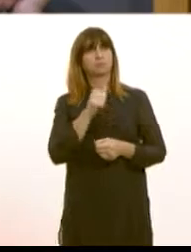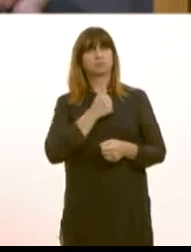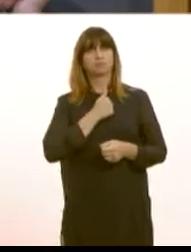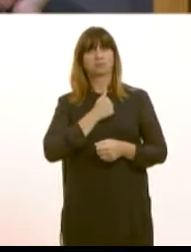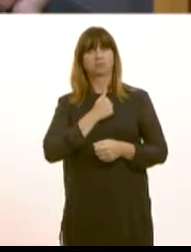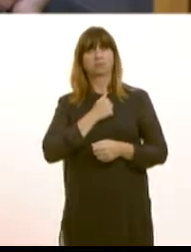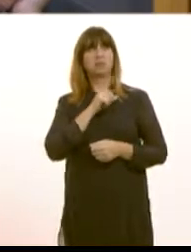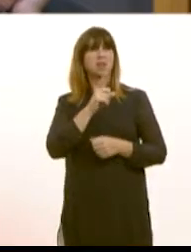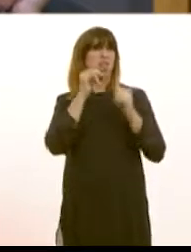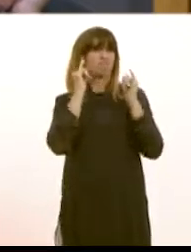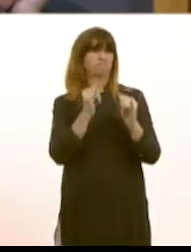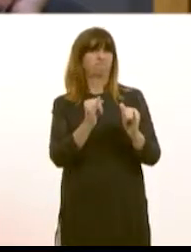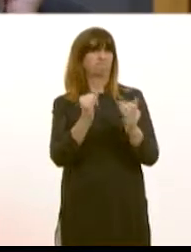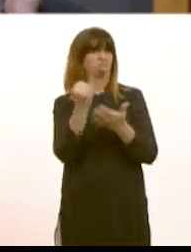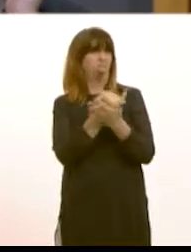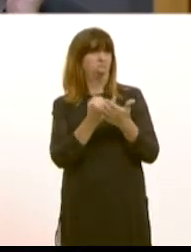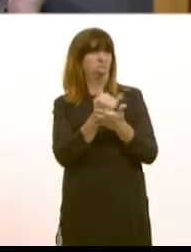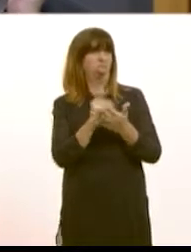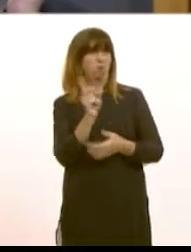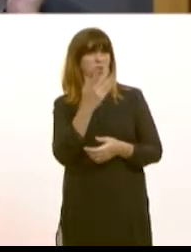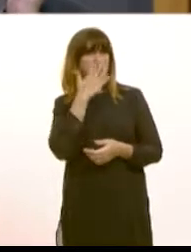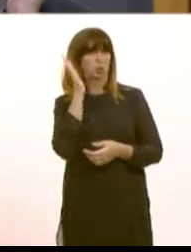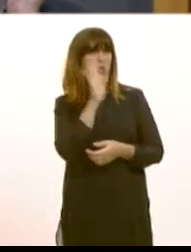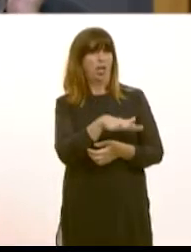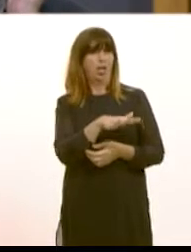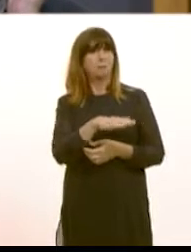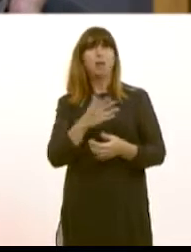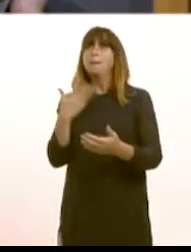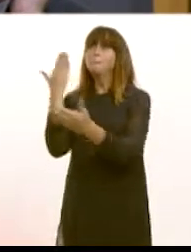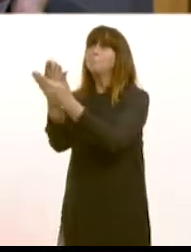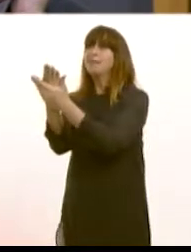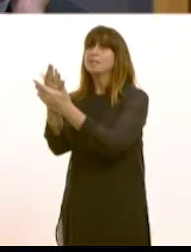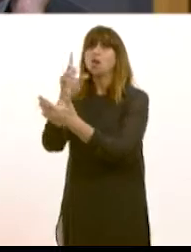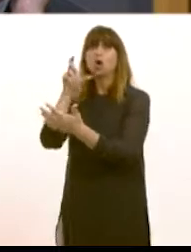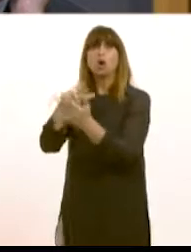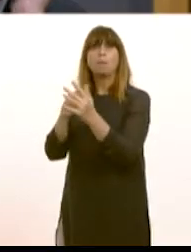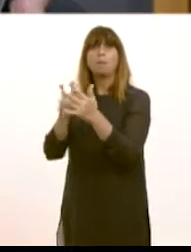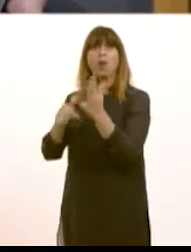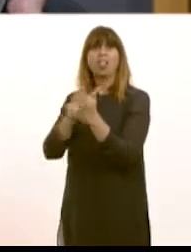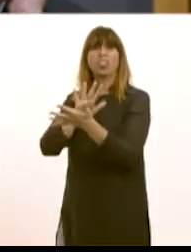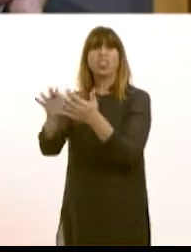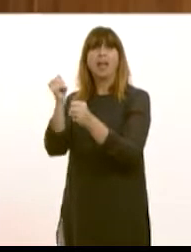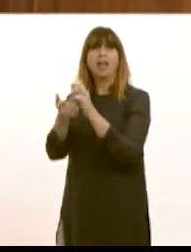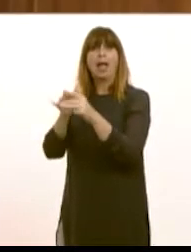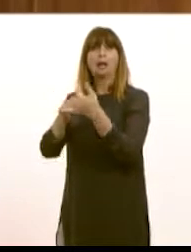spoon for pouring cold water on Wales' chances of hosting the bid for the Commonwealth Games here in 2026.